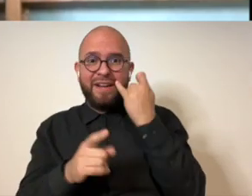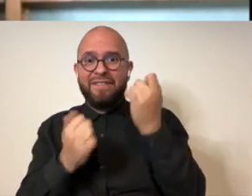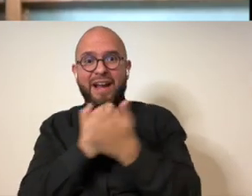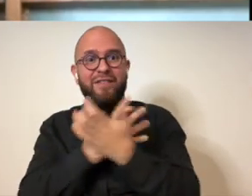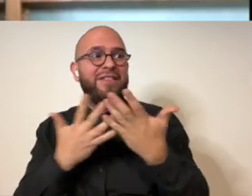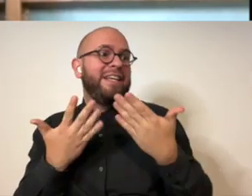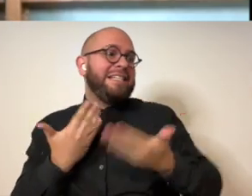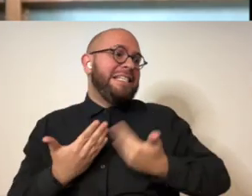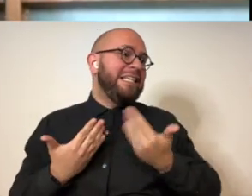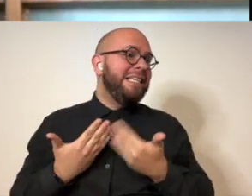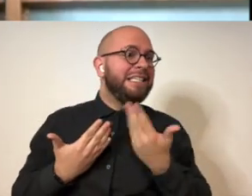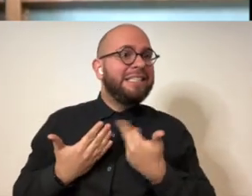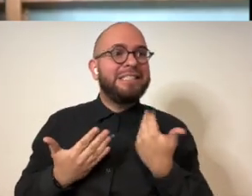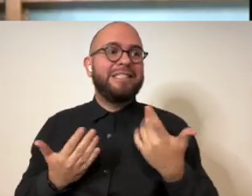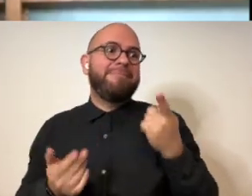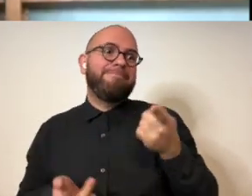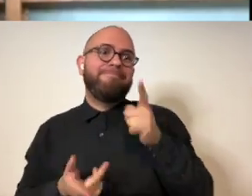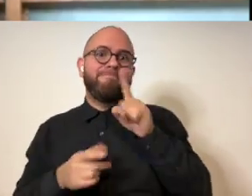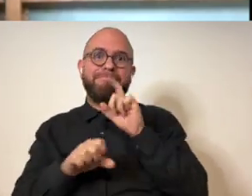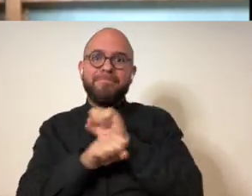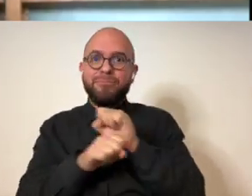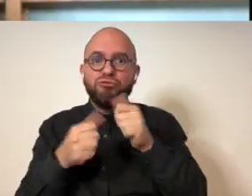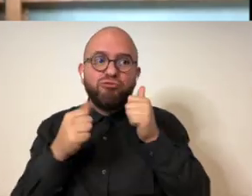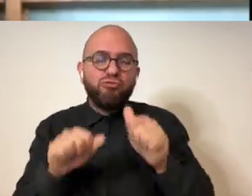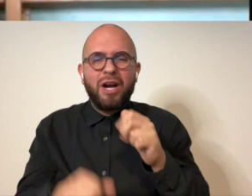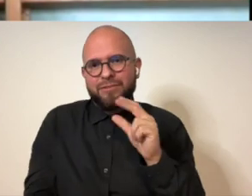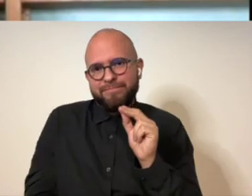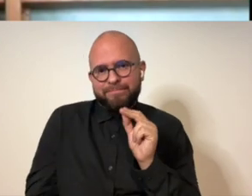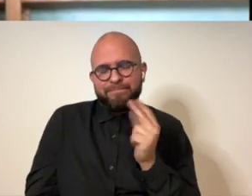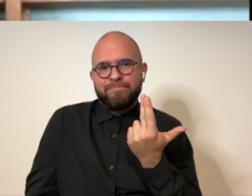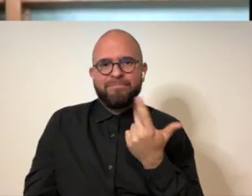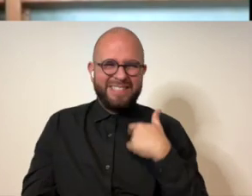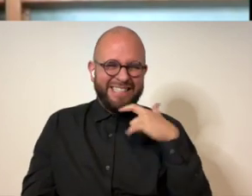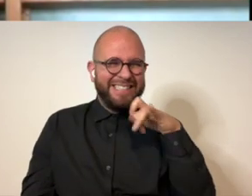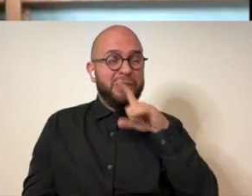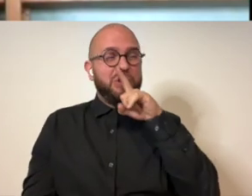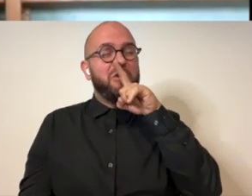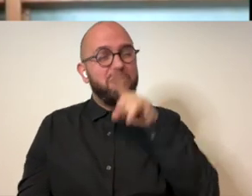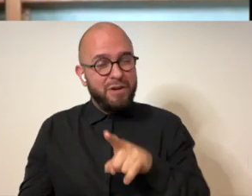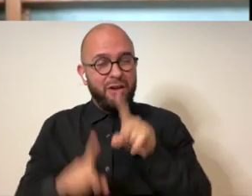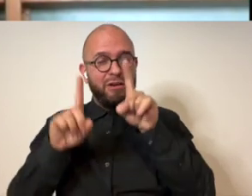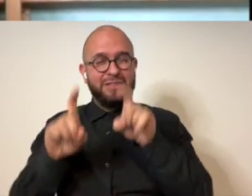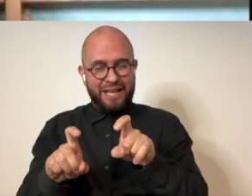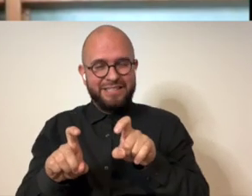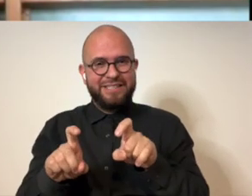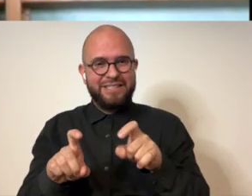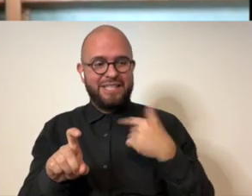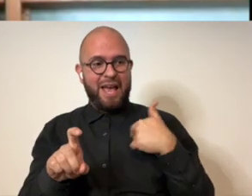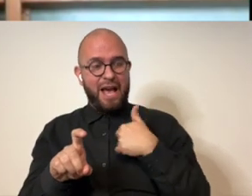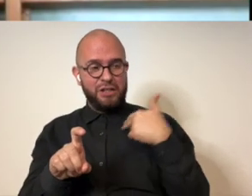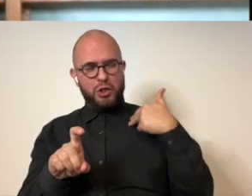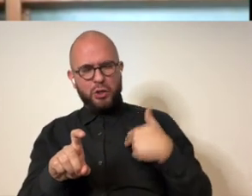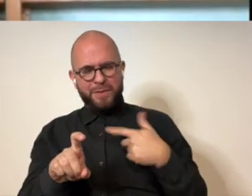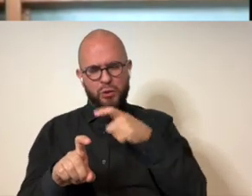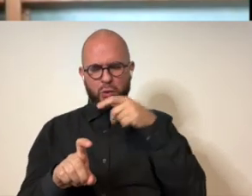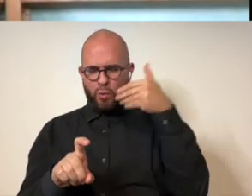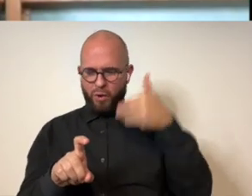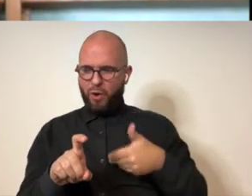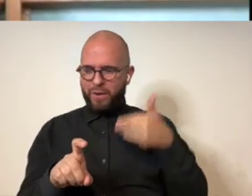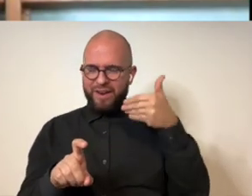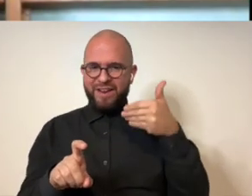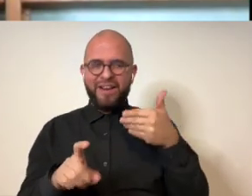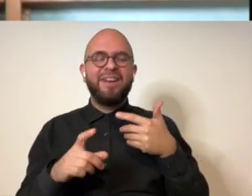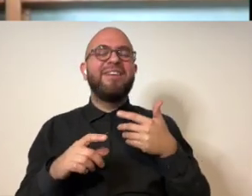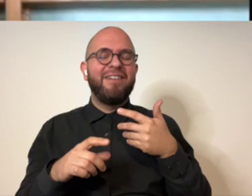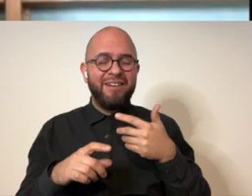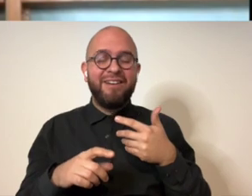and i think that that's the real test for who we are as humans you know not the things that only come when it's